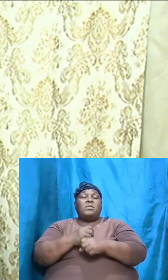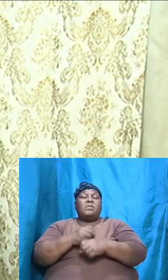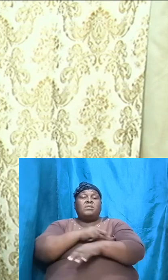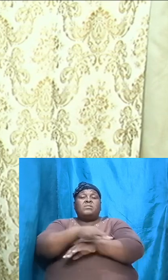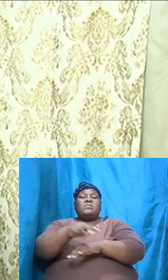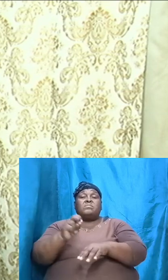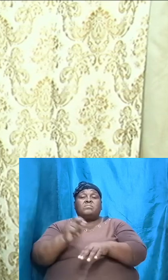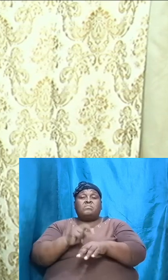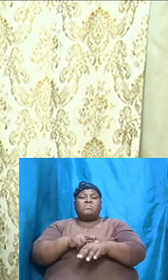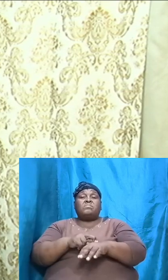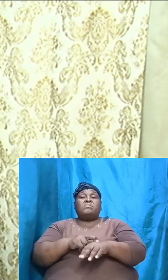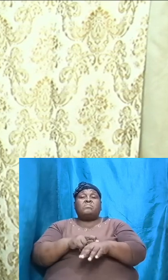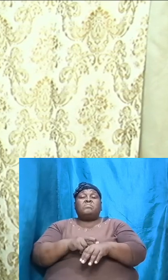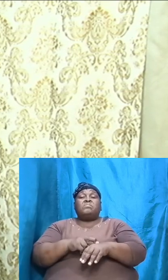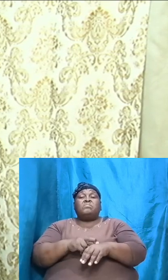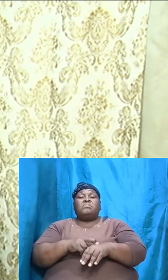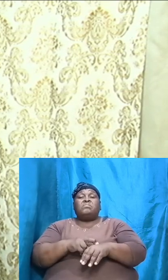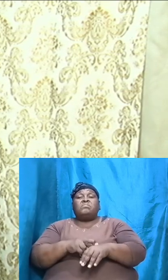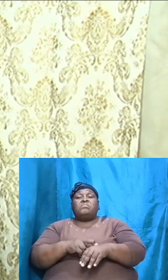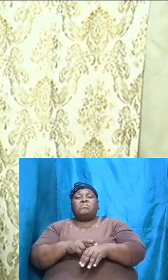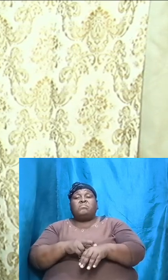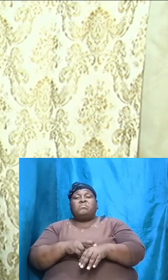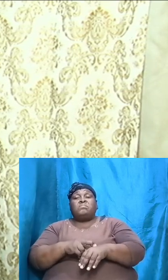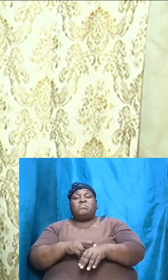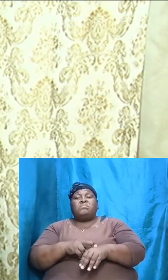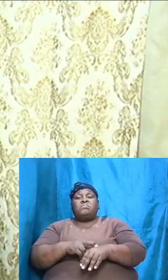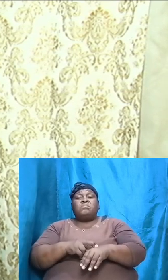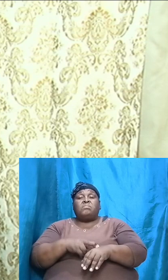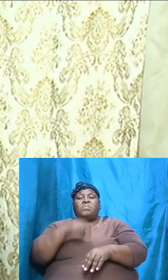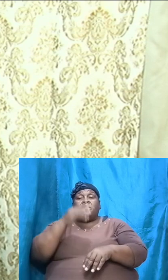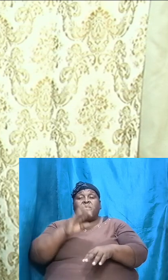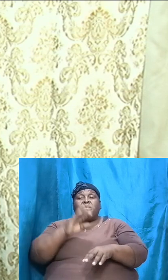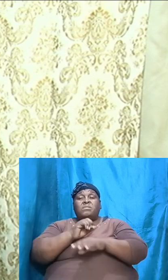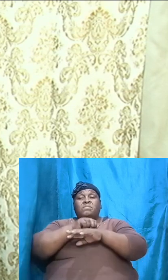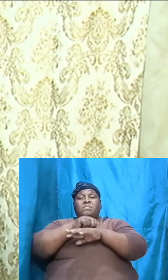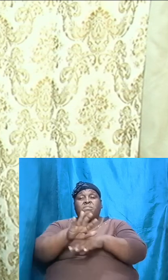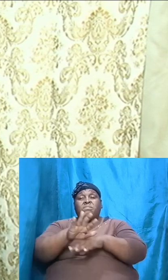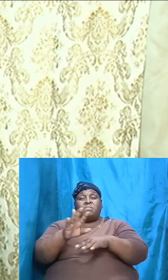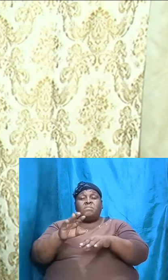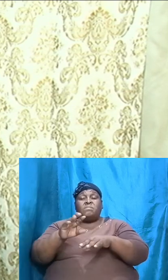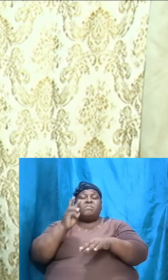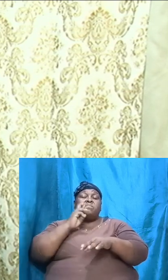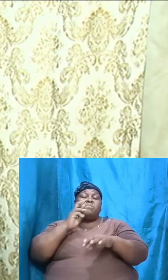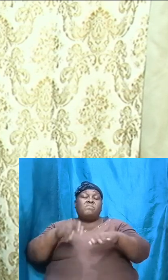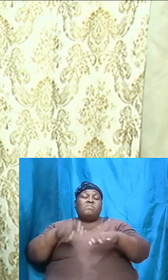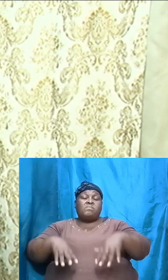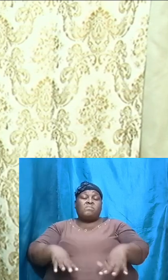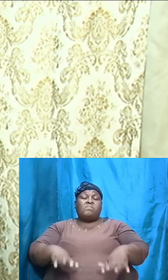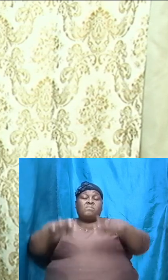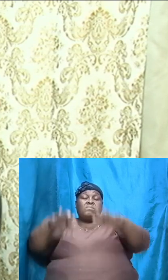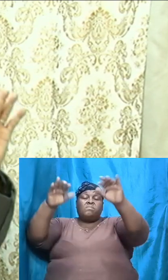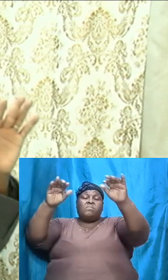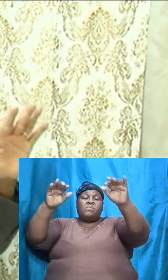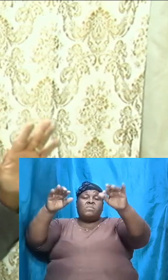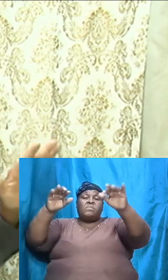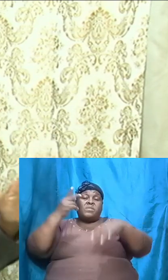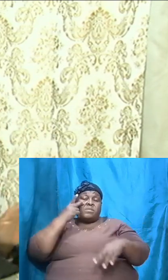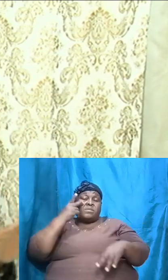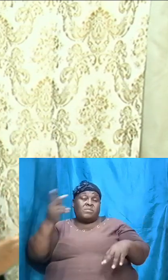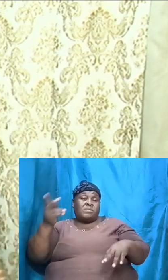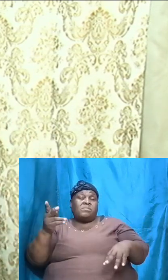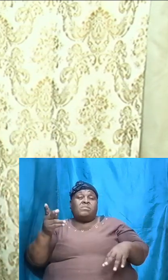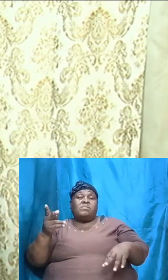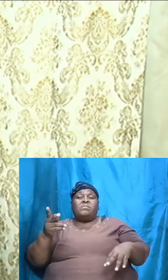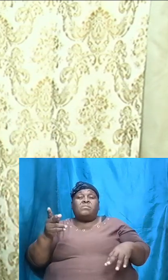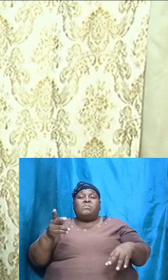the dispersion of nations we saw God sending the flood everything we saw we have done